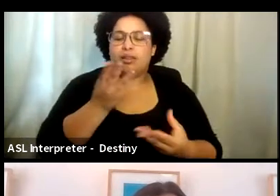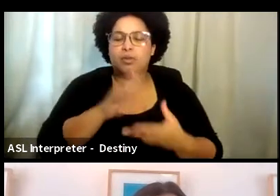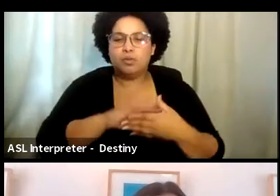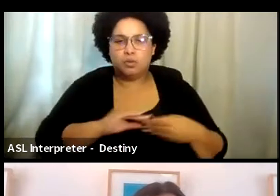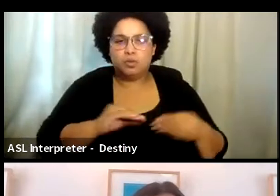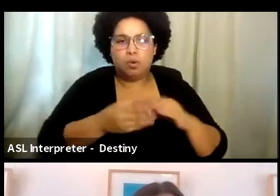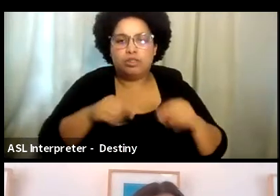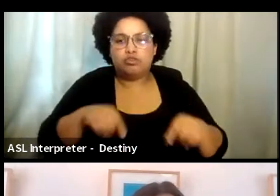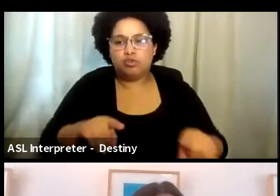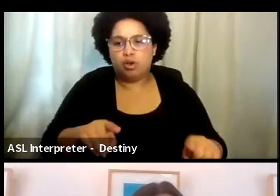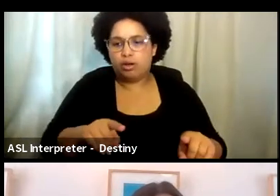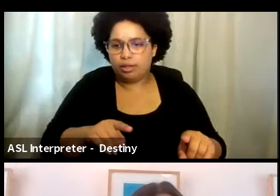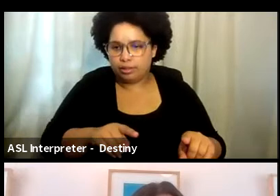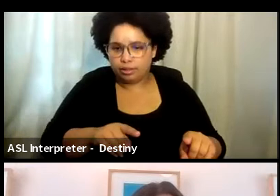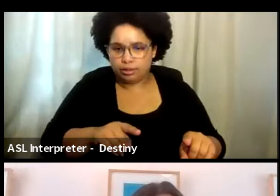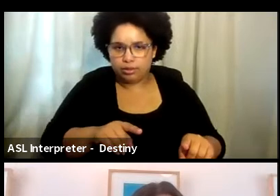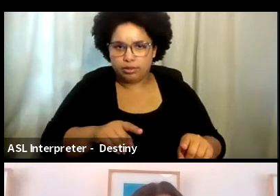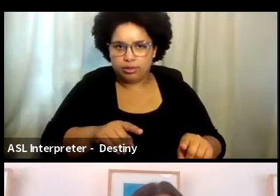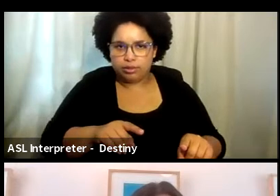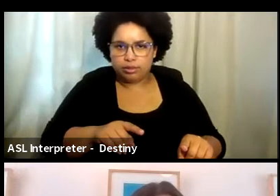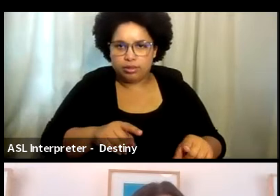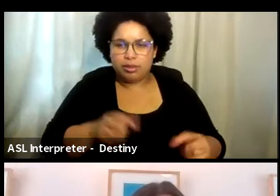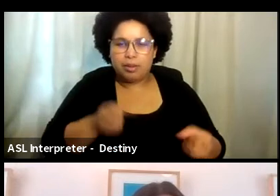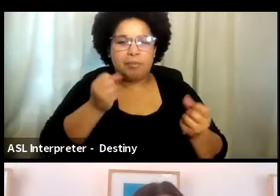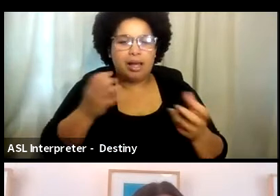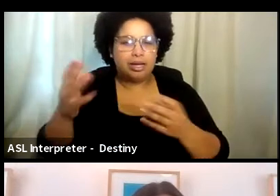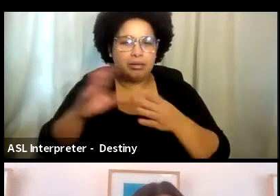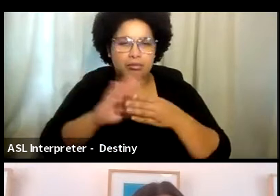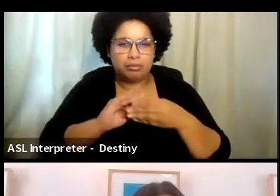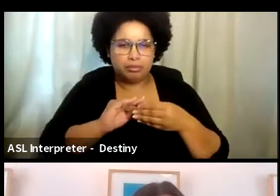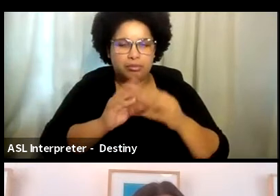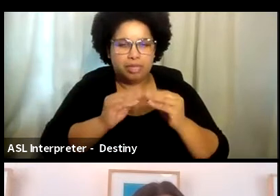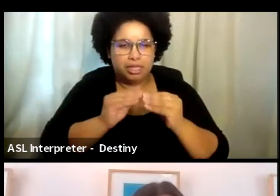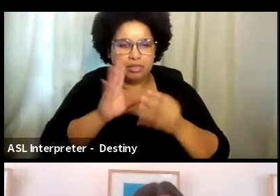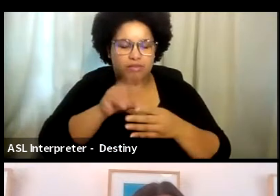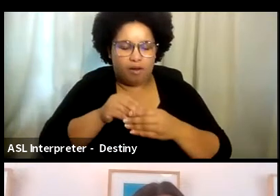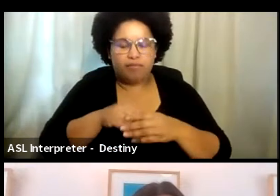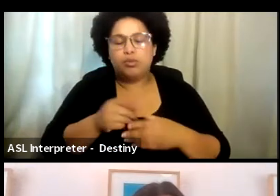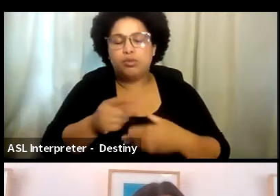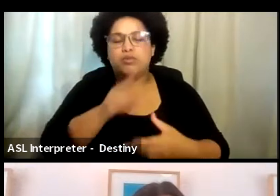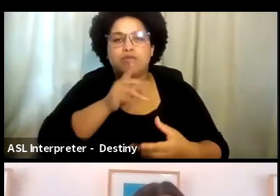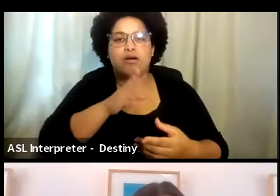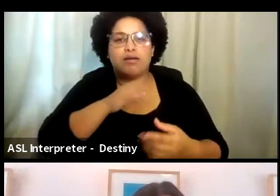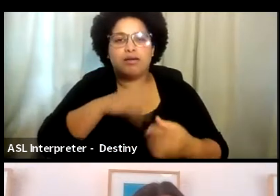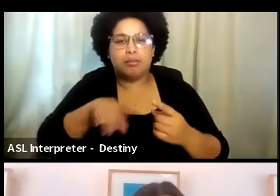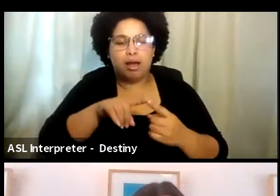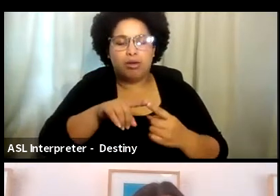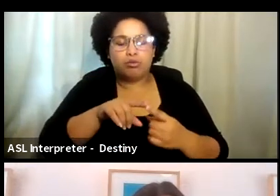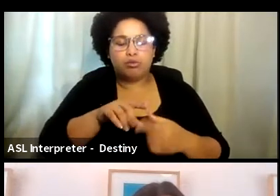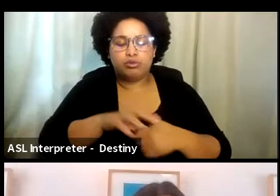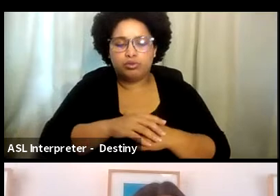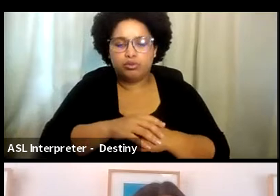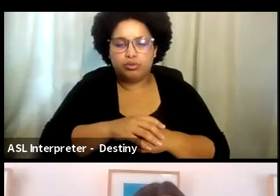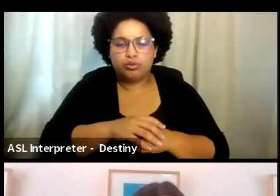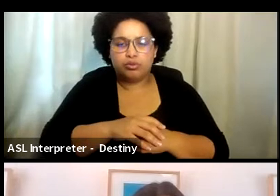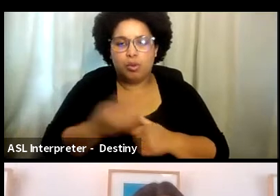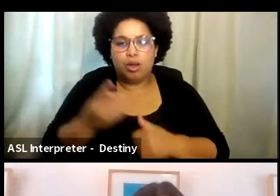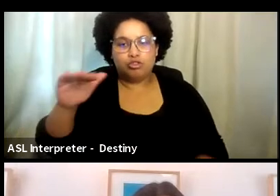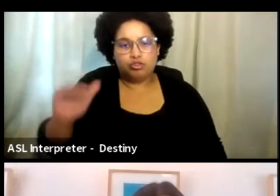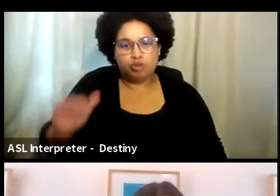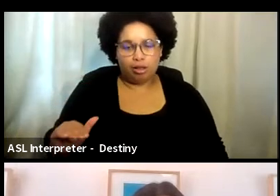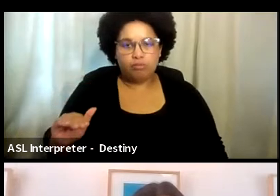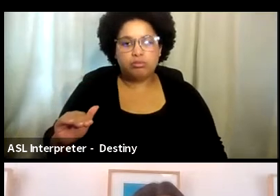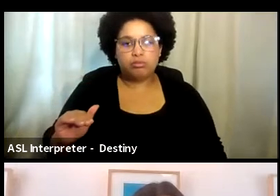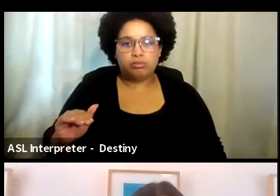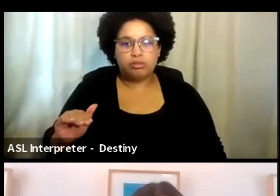during, uh, uh, one of the many meetings that we had where you were talking about a child and